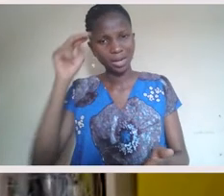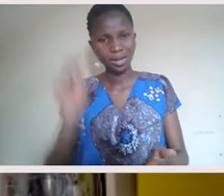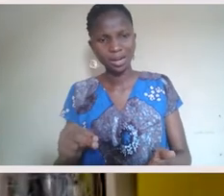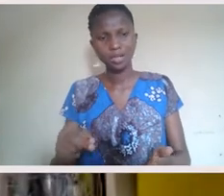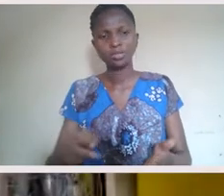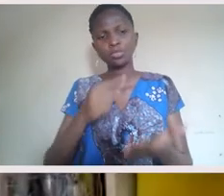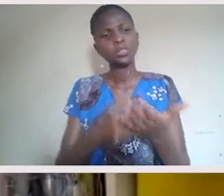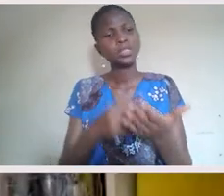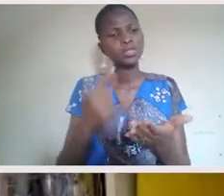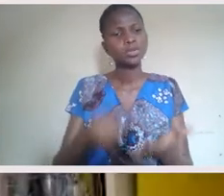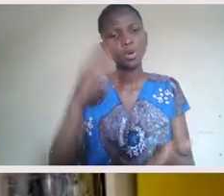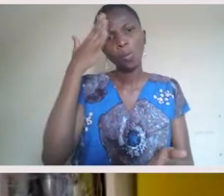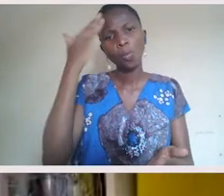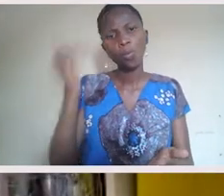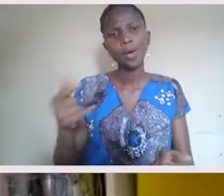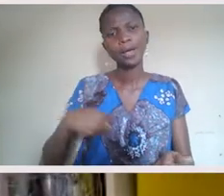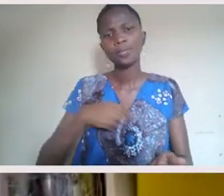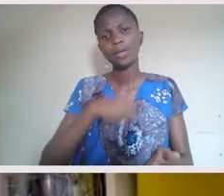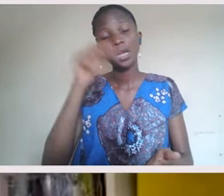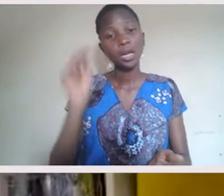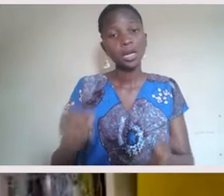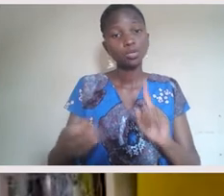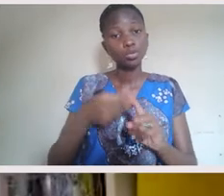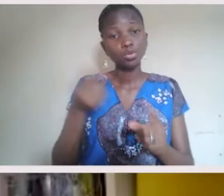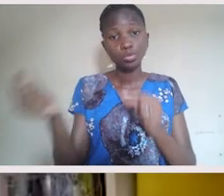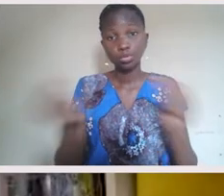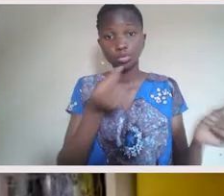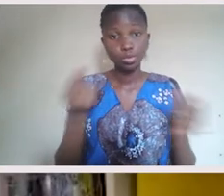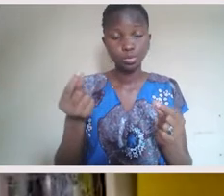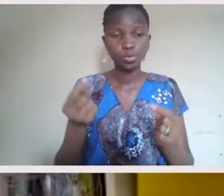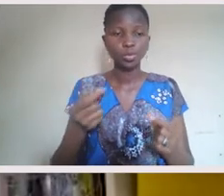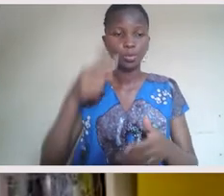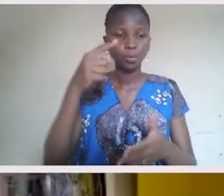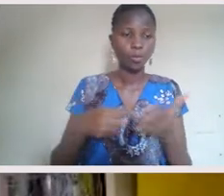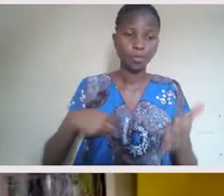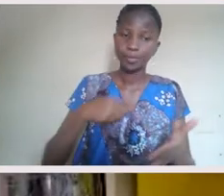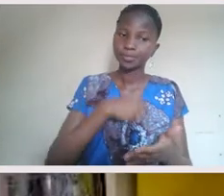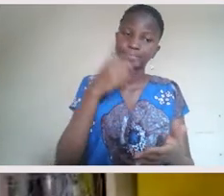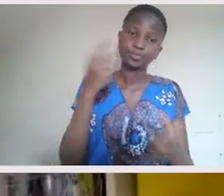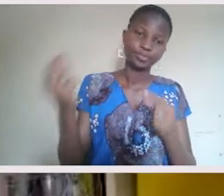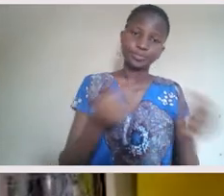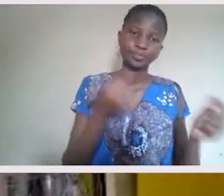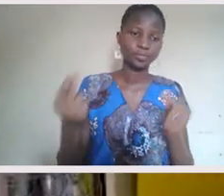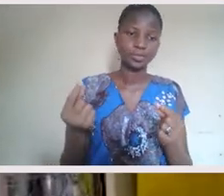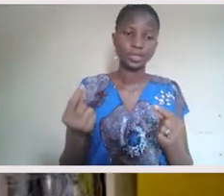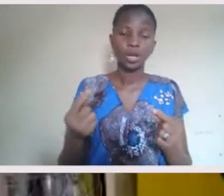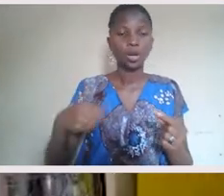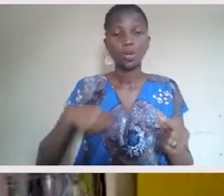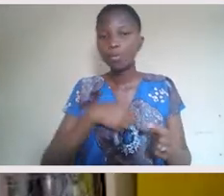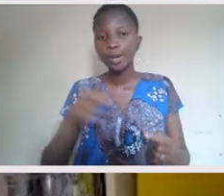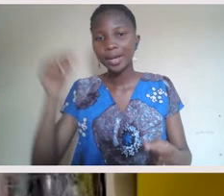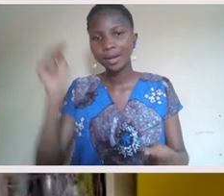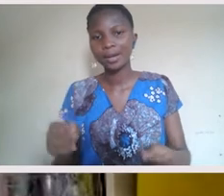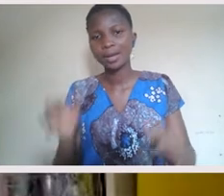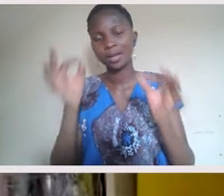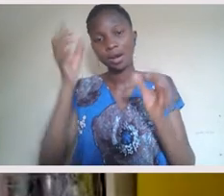to talk about that while we have been doing what we need to do, the very thing that we need to do has continued to perpetuate and cultivate the fact